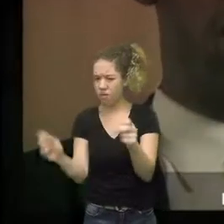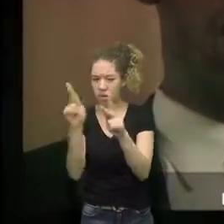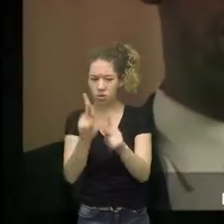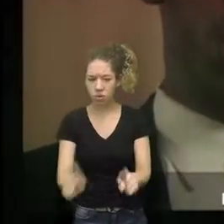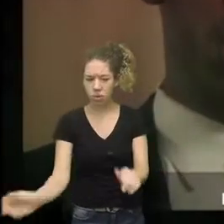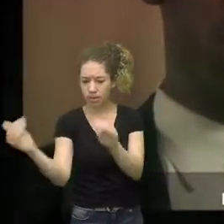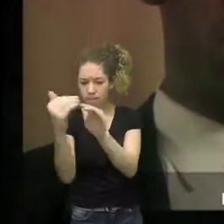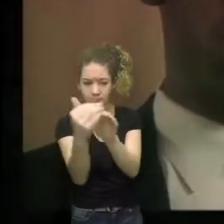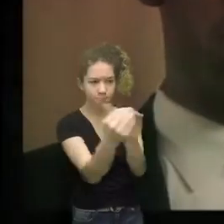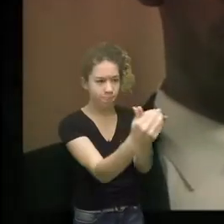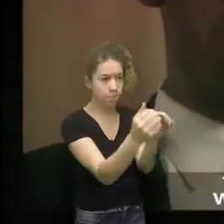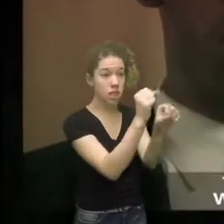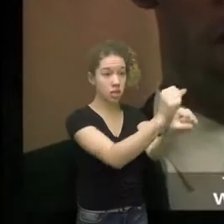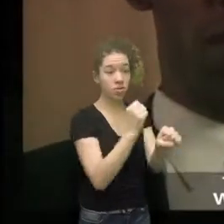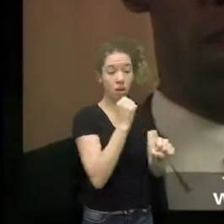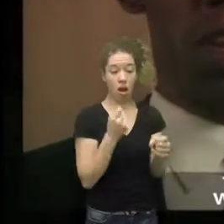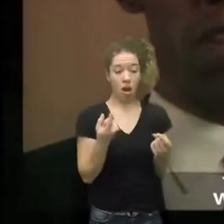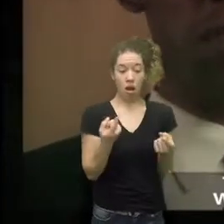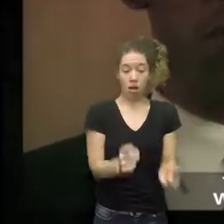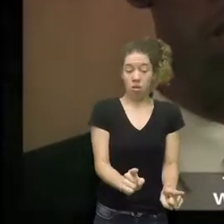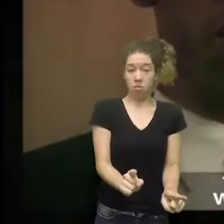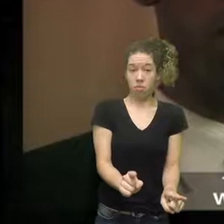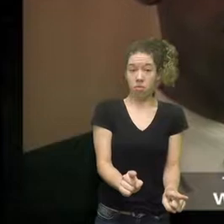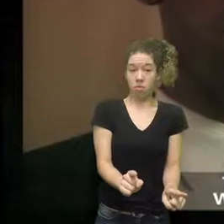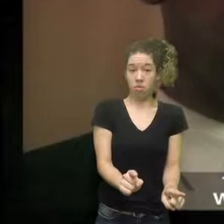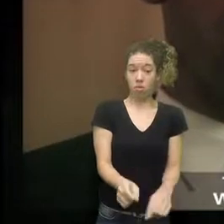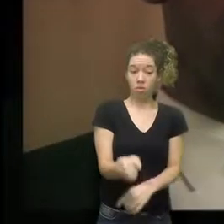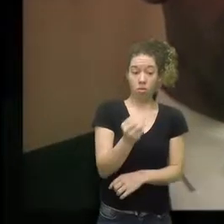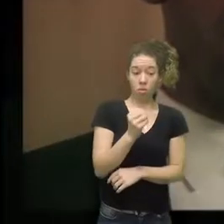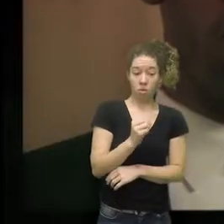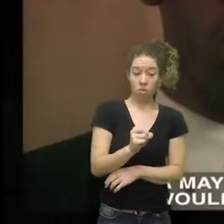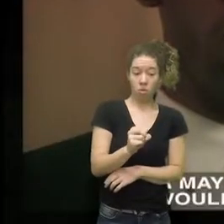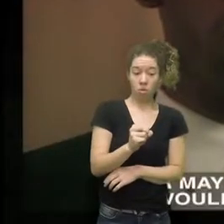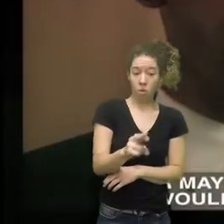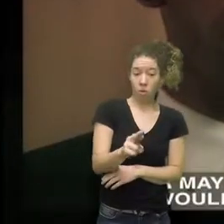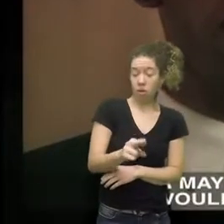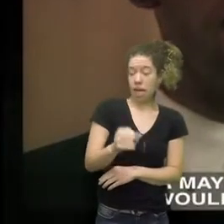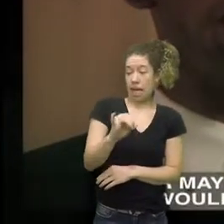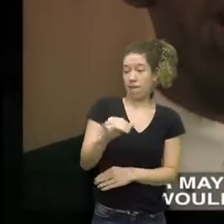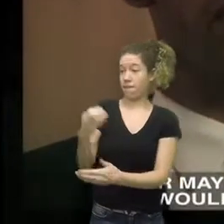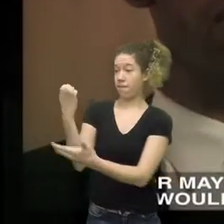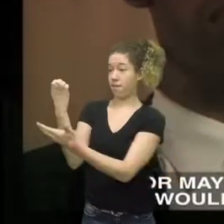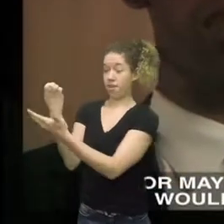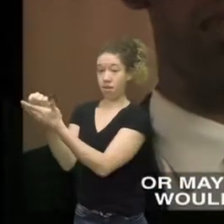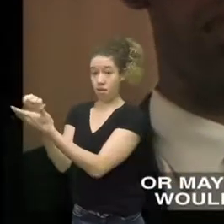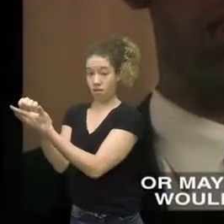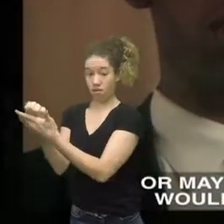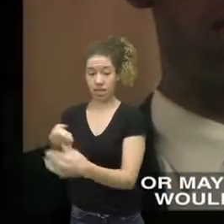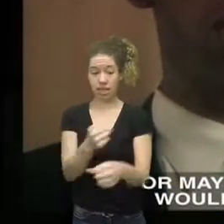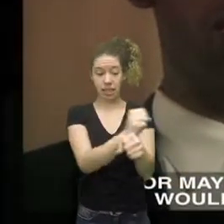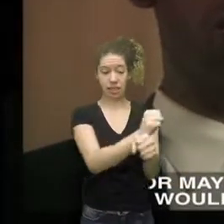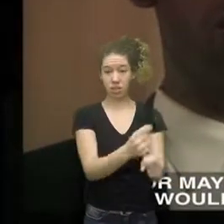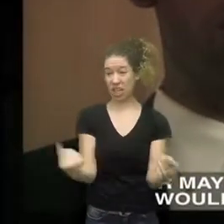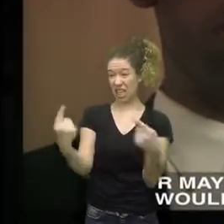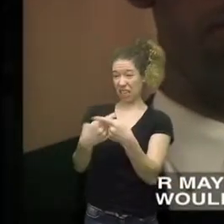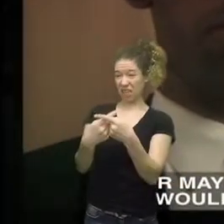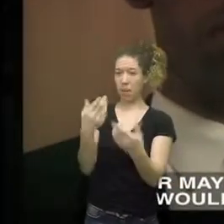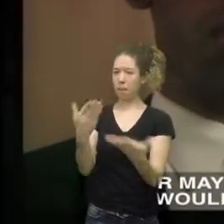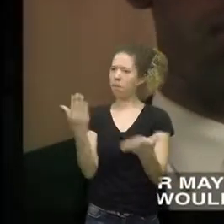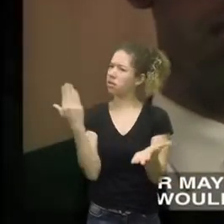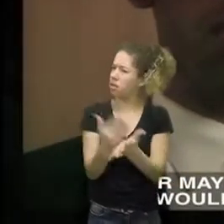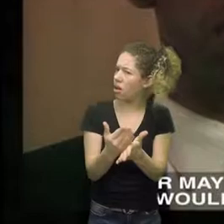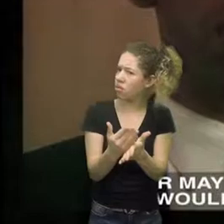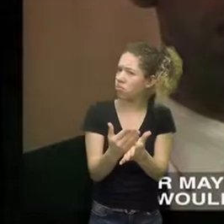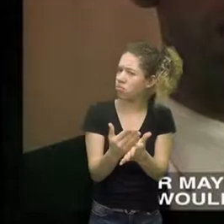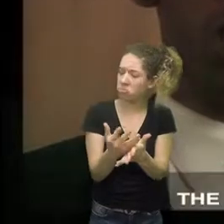light in an enlightened age that humanitarianism would have conquered or maybe even economic interests would have